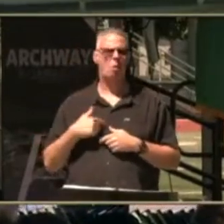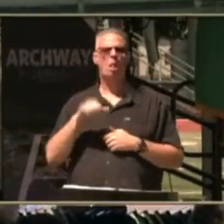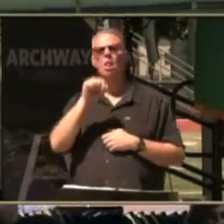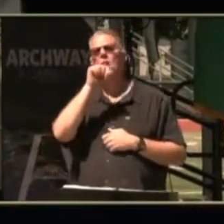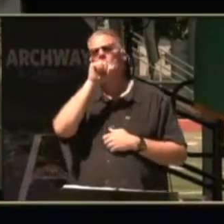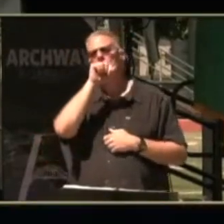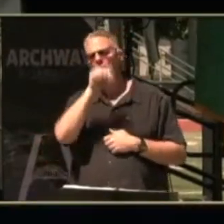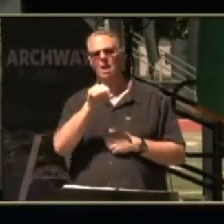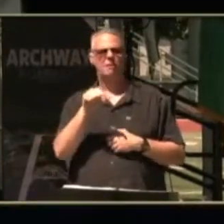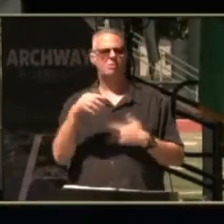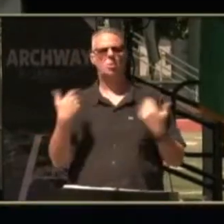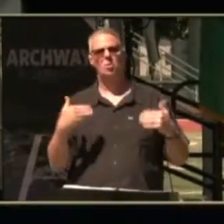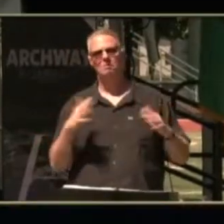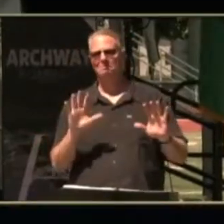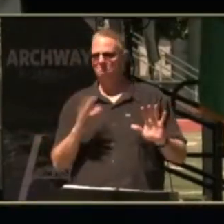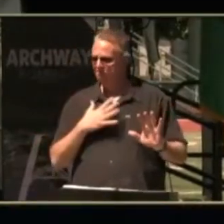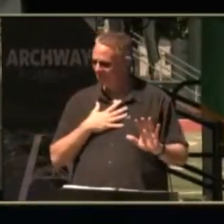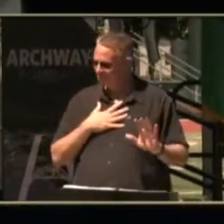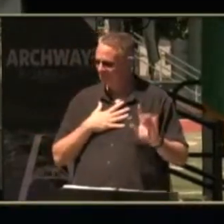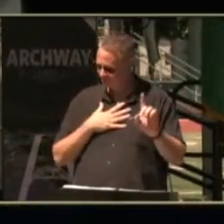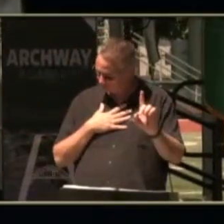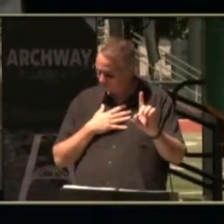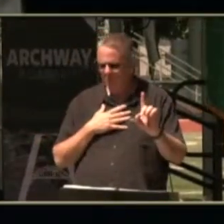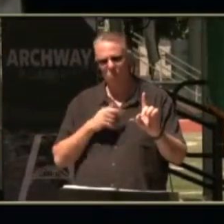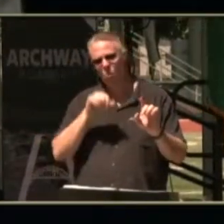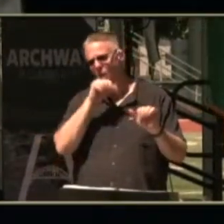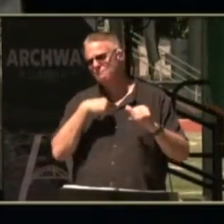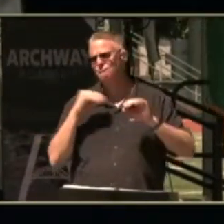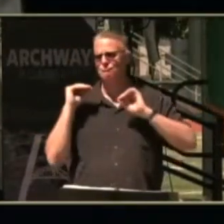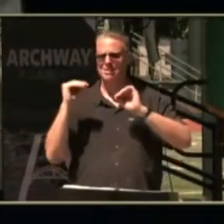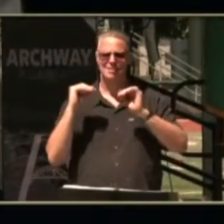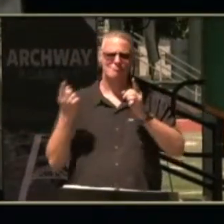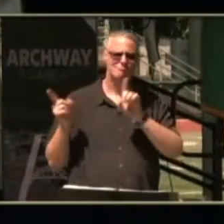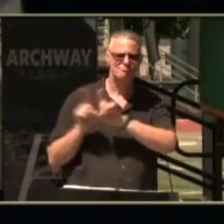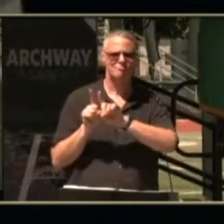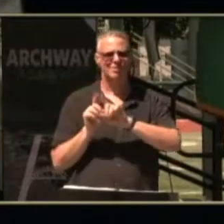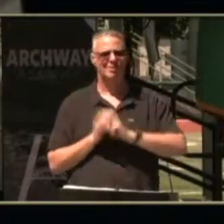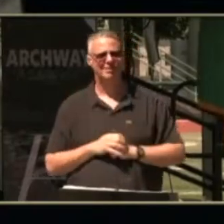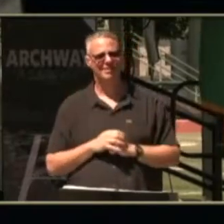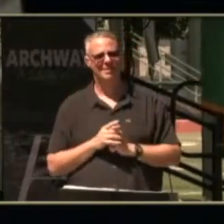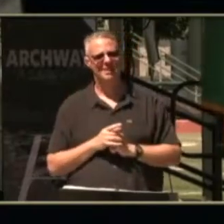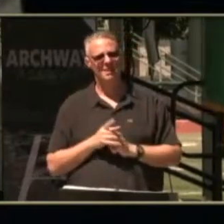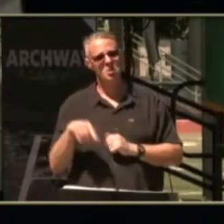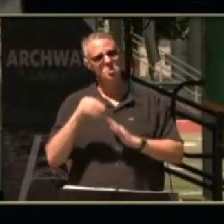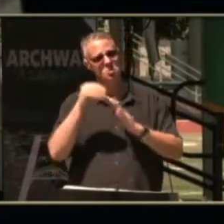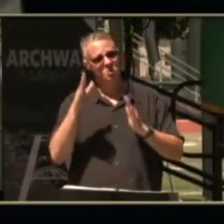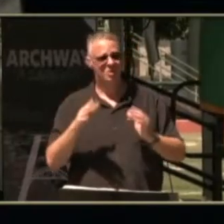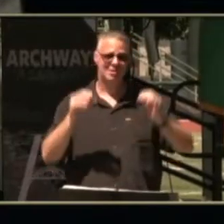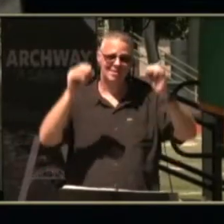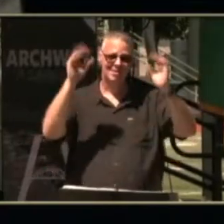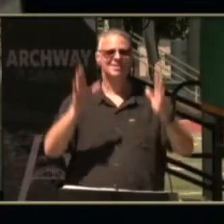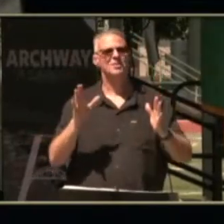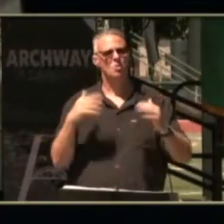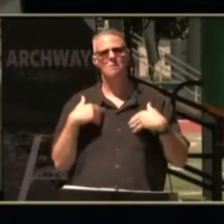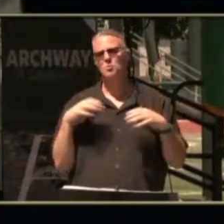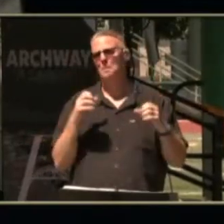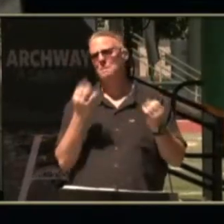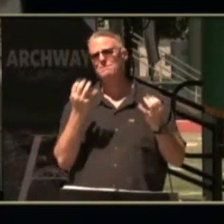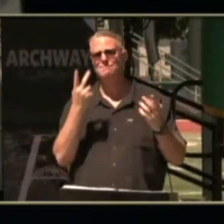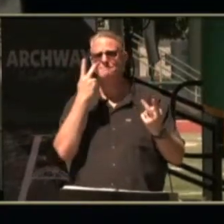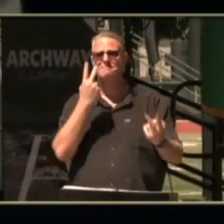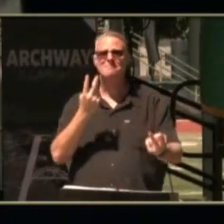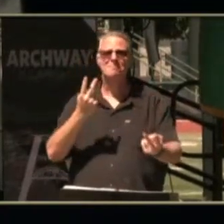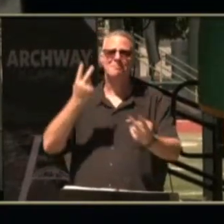love this is why i'm really gonna cry um teaching together as students and teachers we have made many many memories